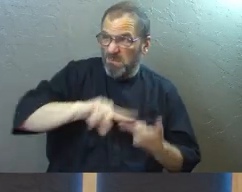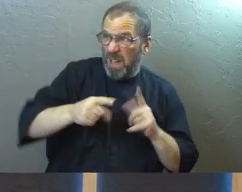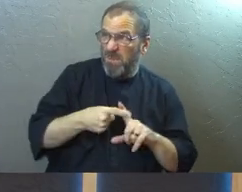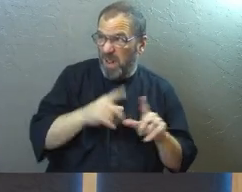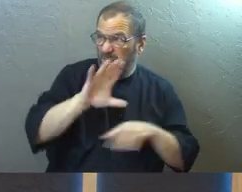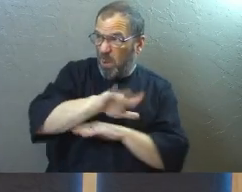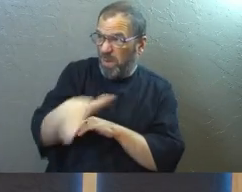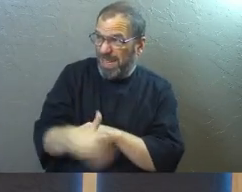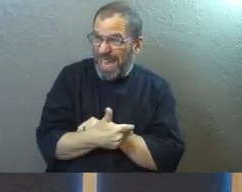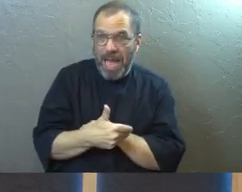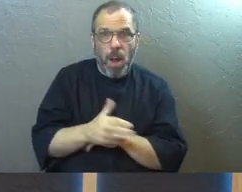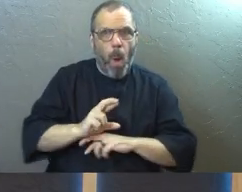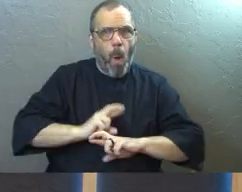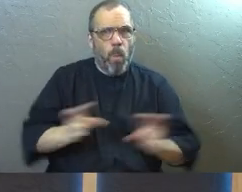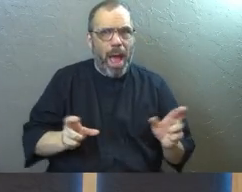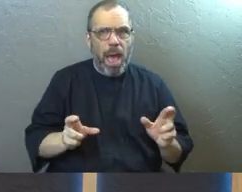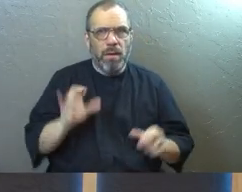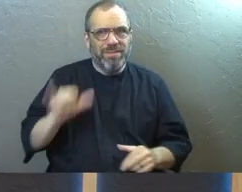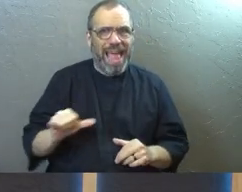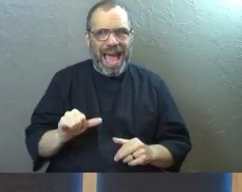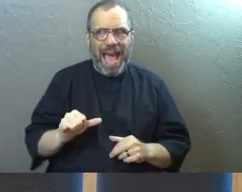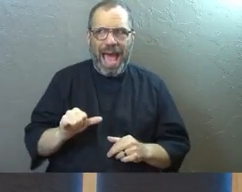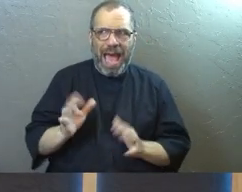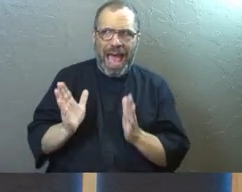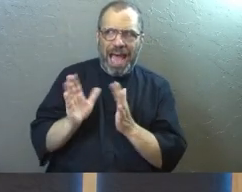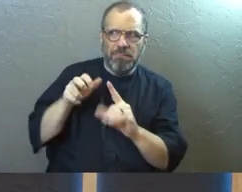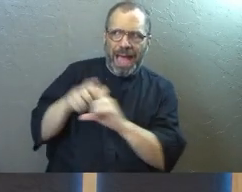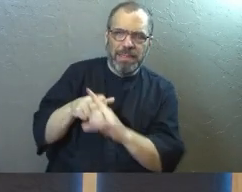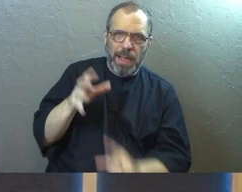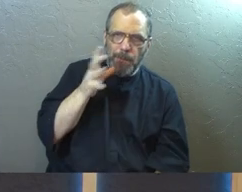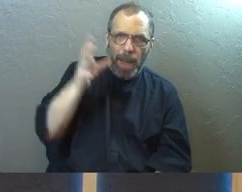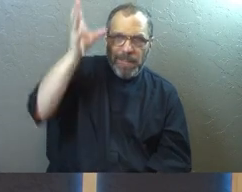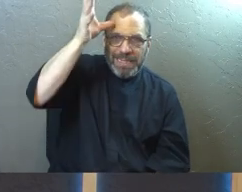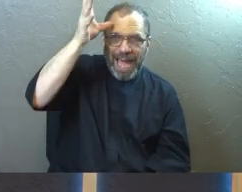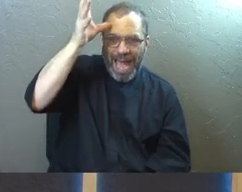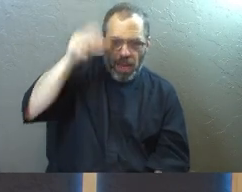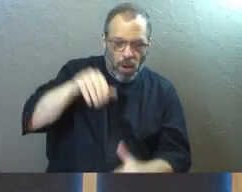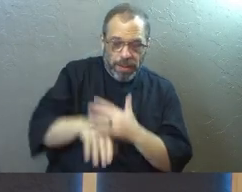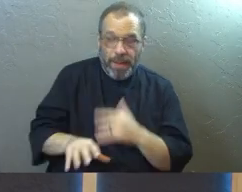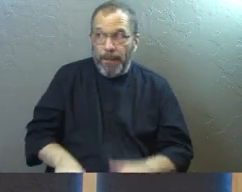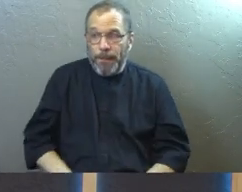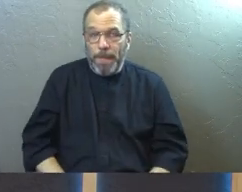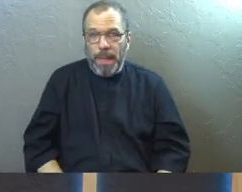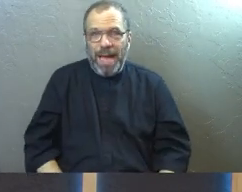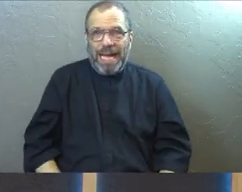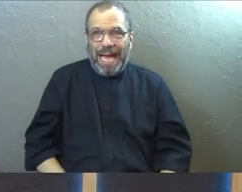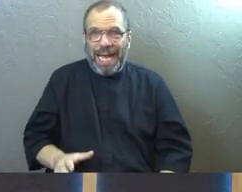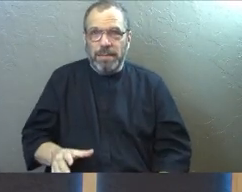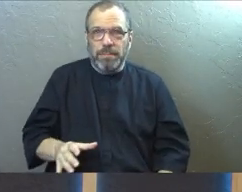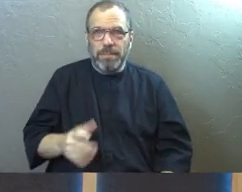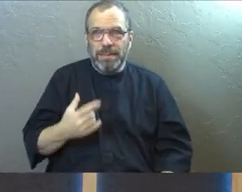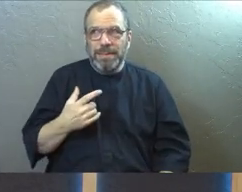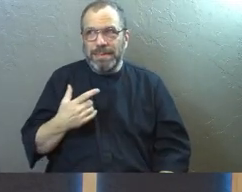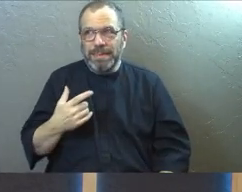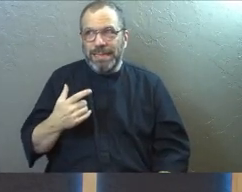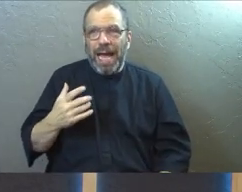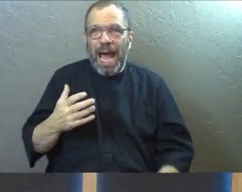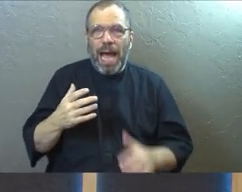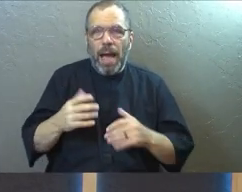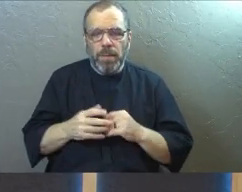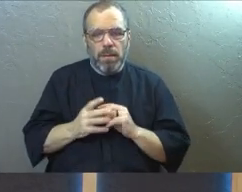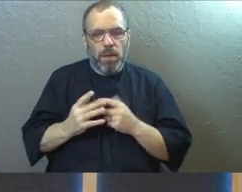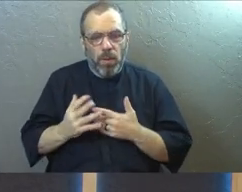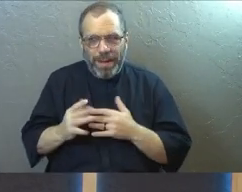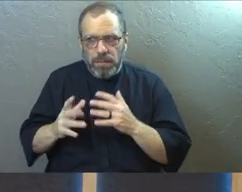night, you've never been more prepared for that conversation, right? And you go in and you're like, I'm not going to say it right away. Like I'm going to,